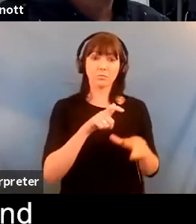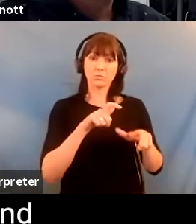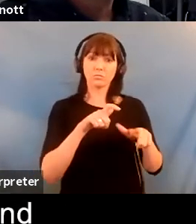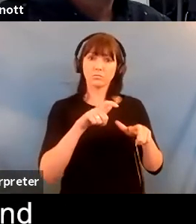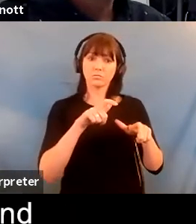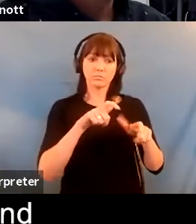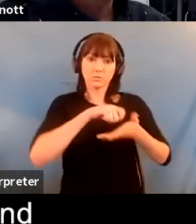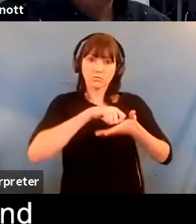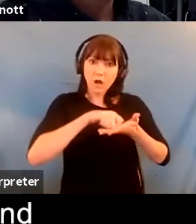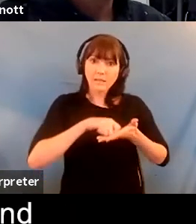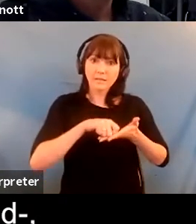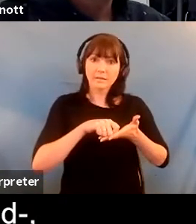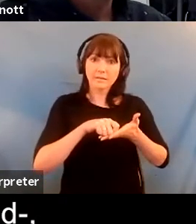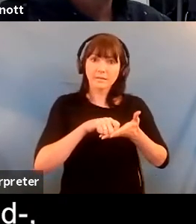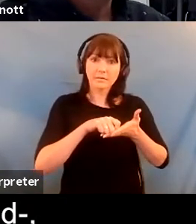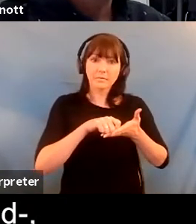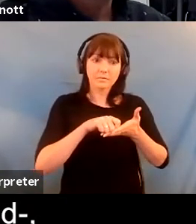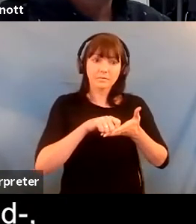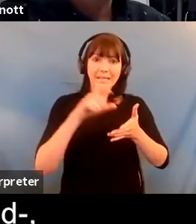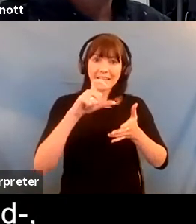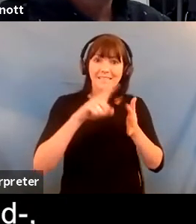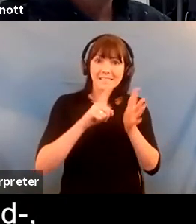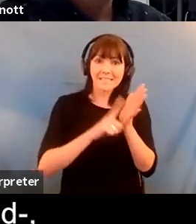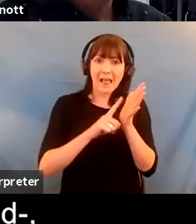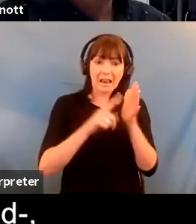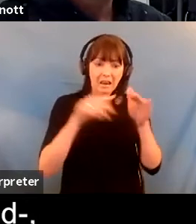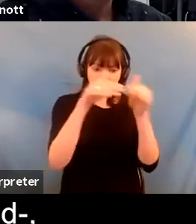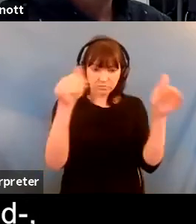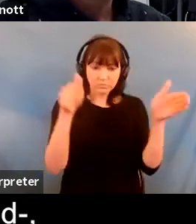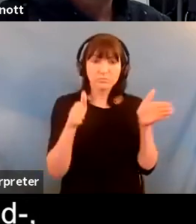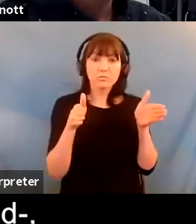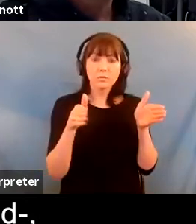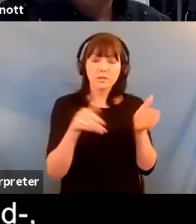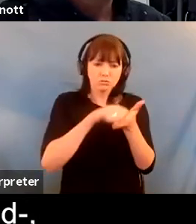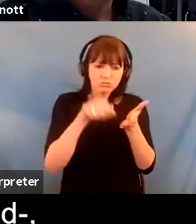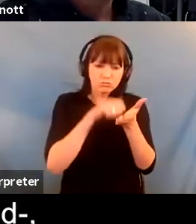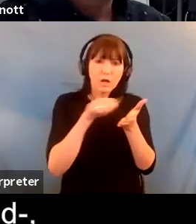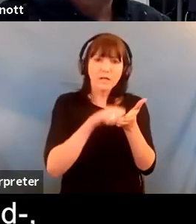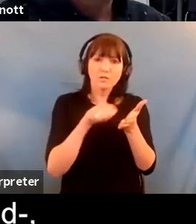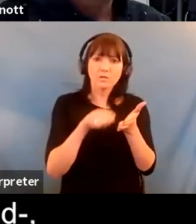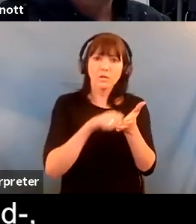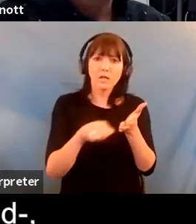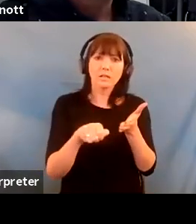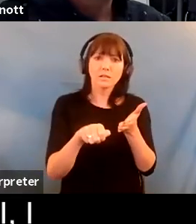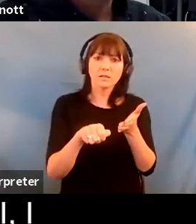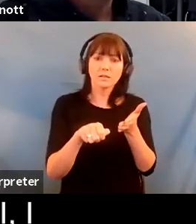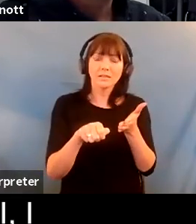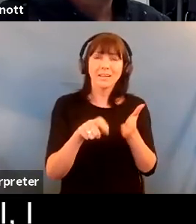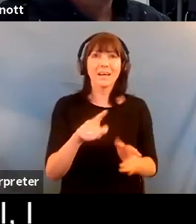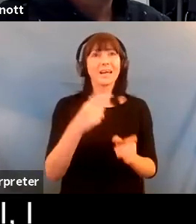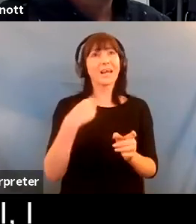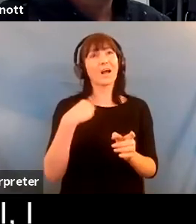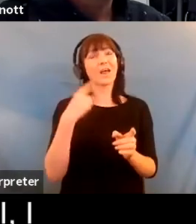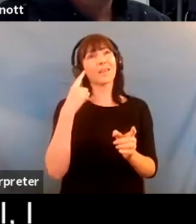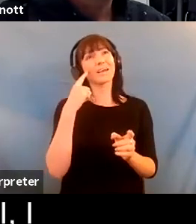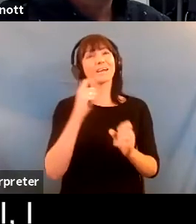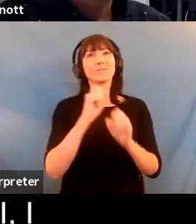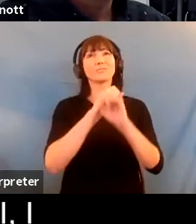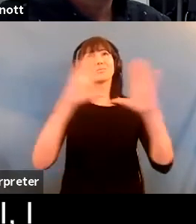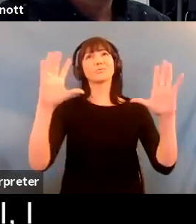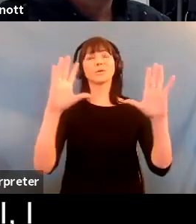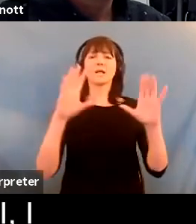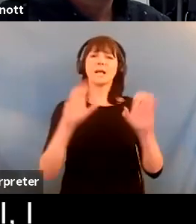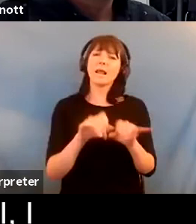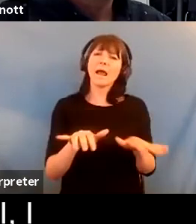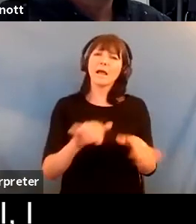and destroyed and he would it wouldn't stop him from writing again and i loved somehow perhaps i sort of envisaged myself in some kind of a prison i